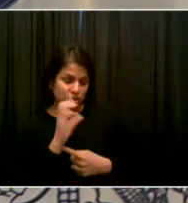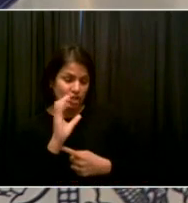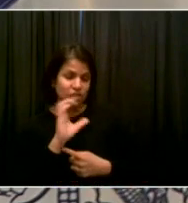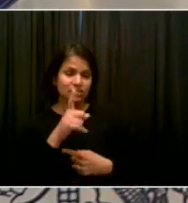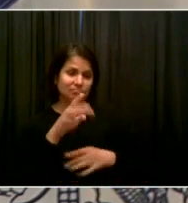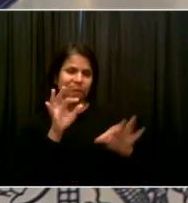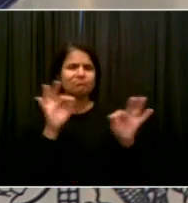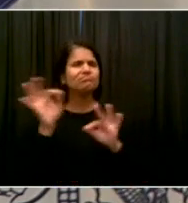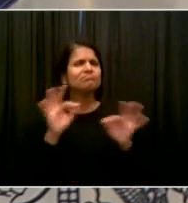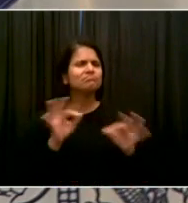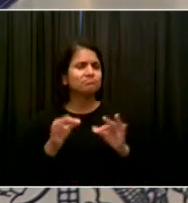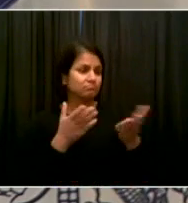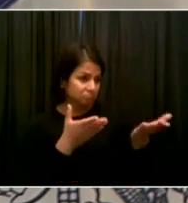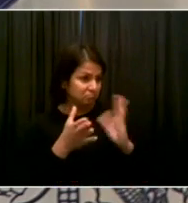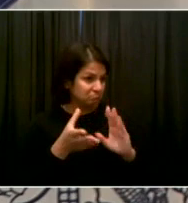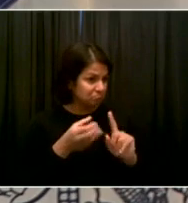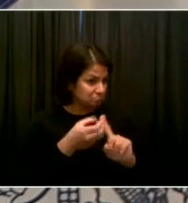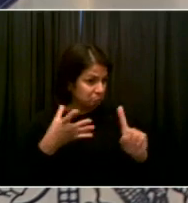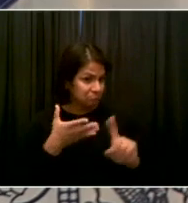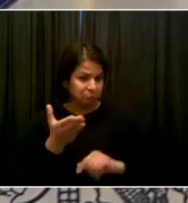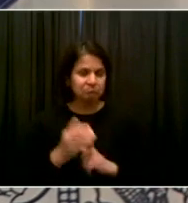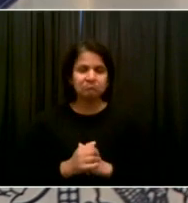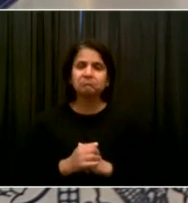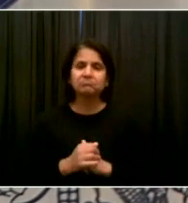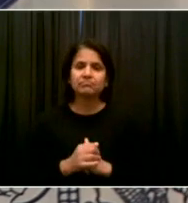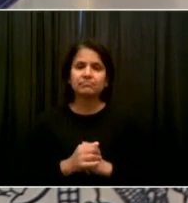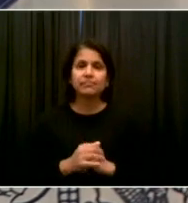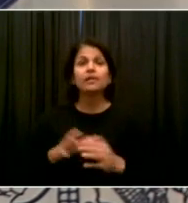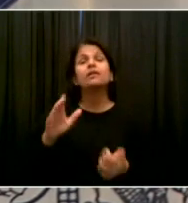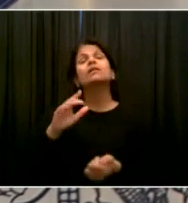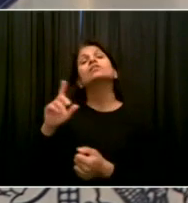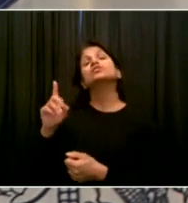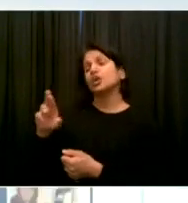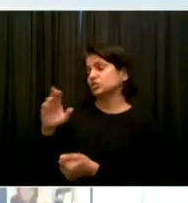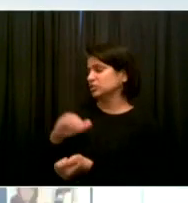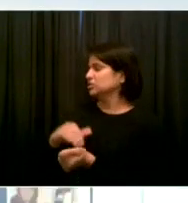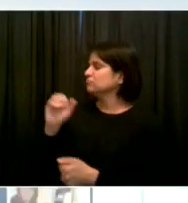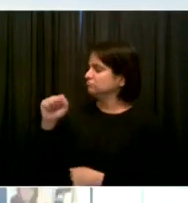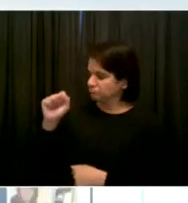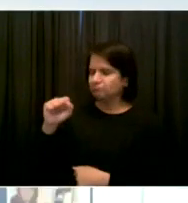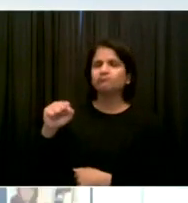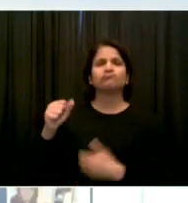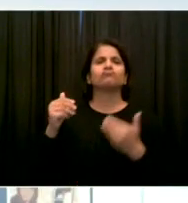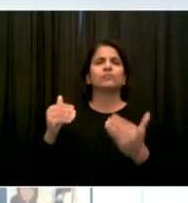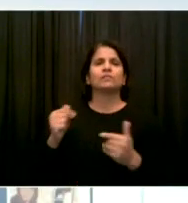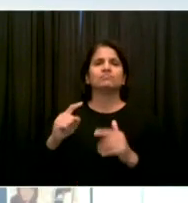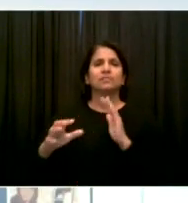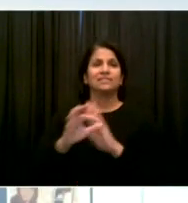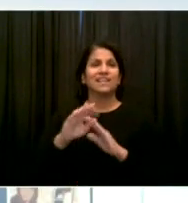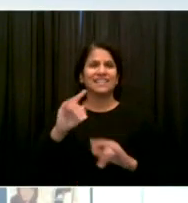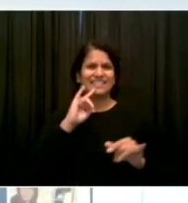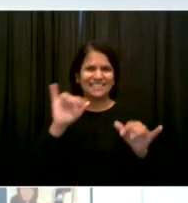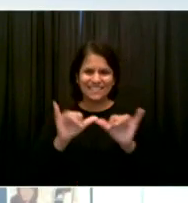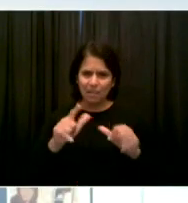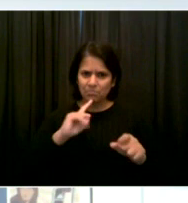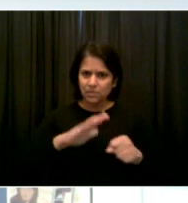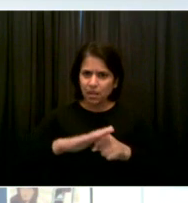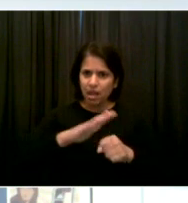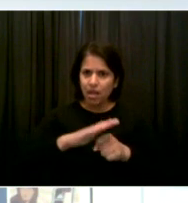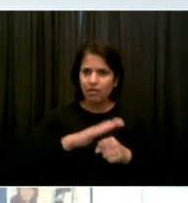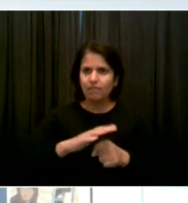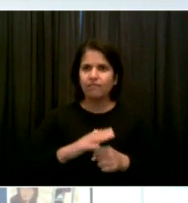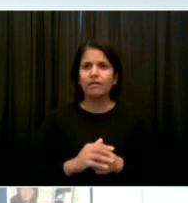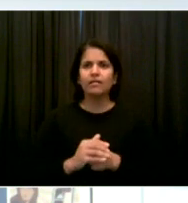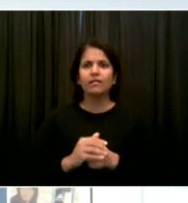Thank you, sir. And the short answer is that we do because of the testing that you've described. But let me back up for just one